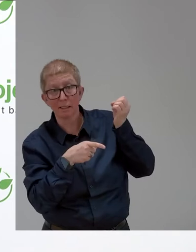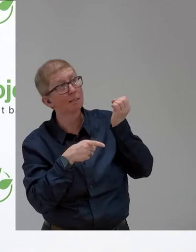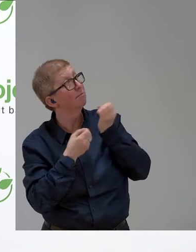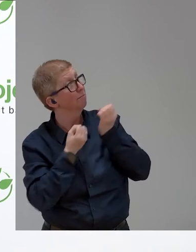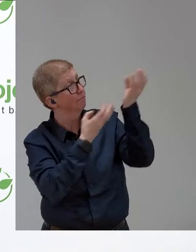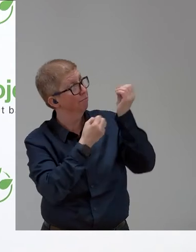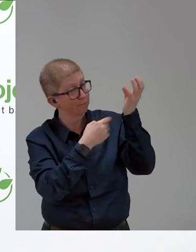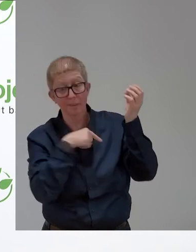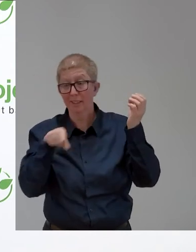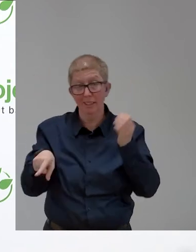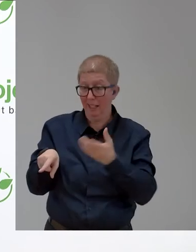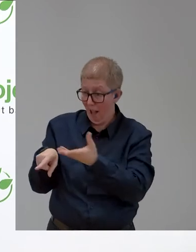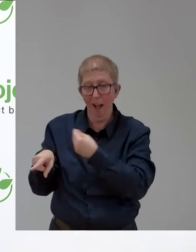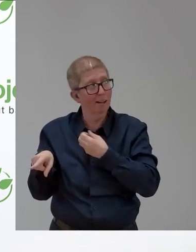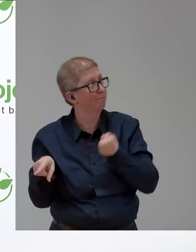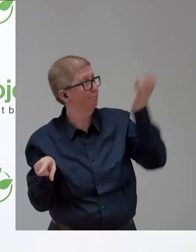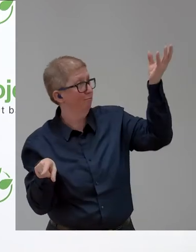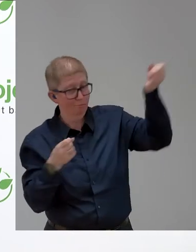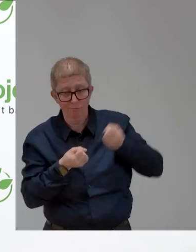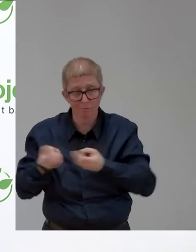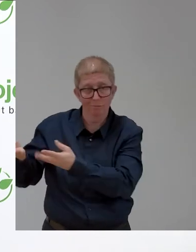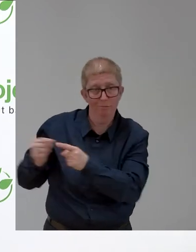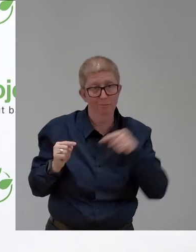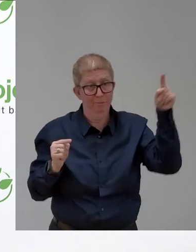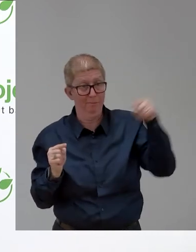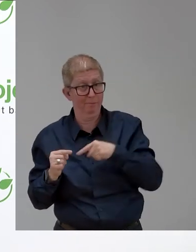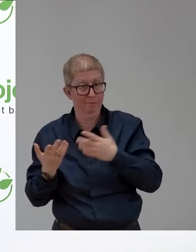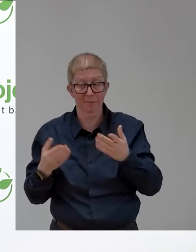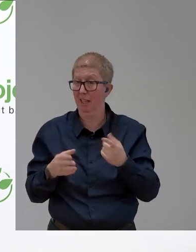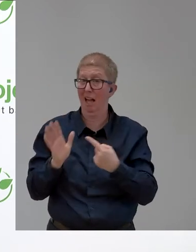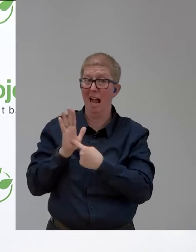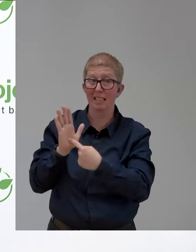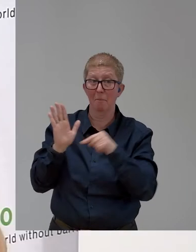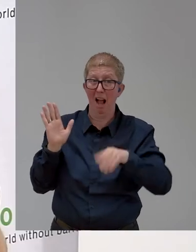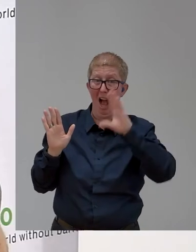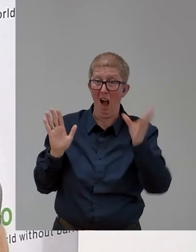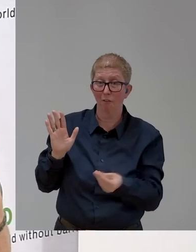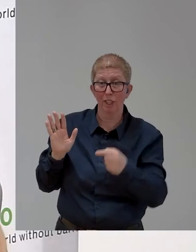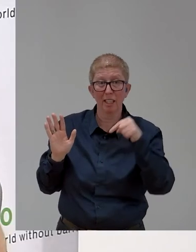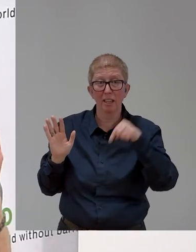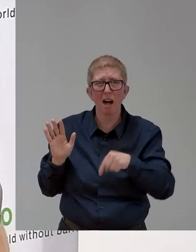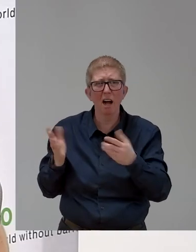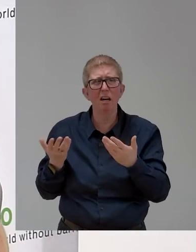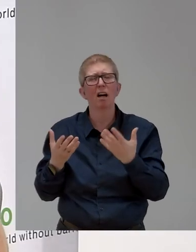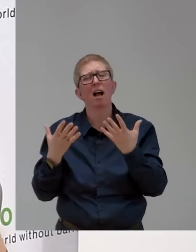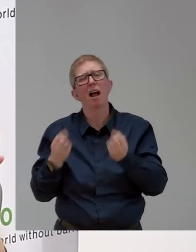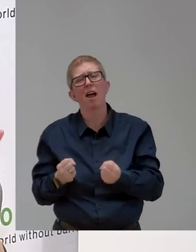If you're not working in, for example, in Africa, we have an informal, we have a lot of informal jobs. So